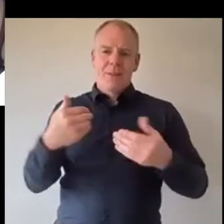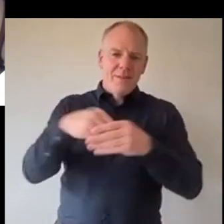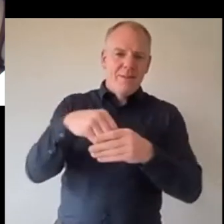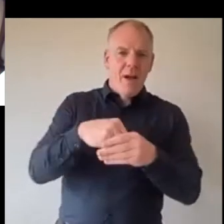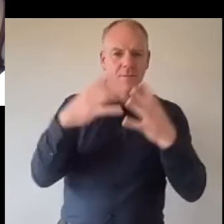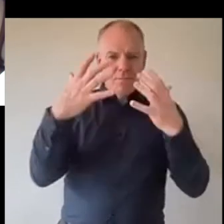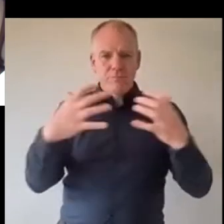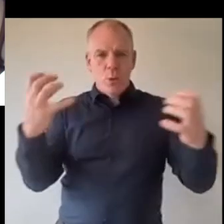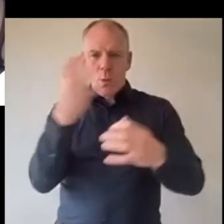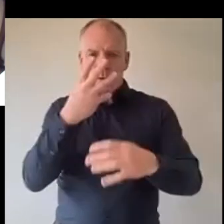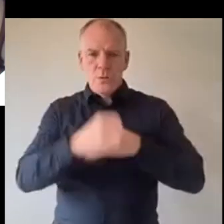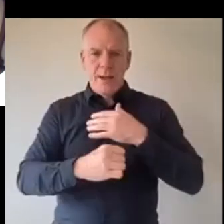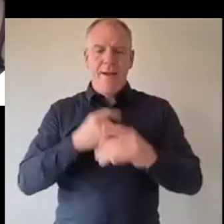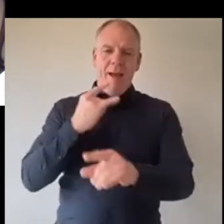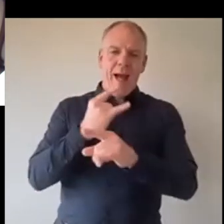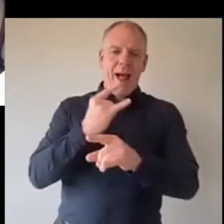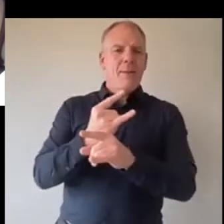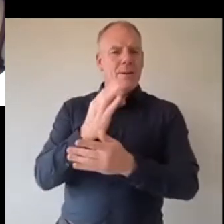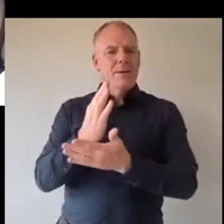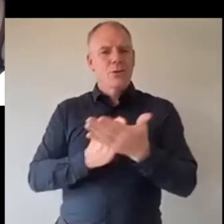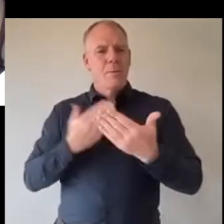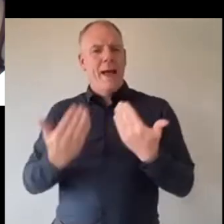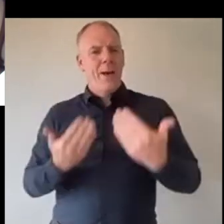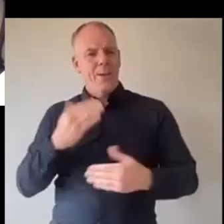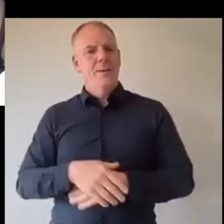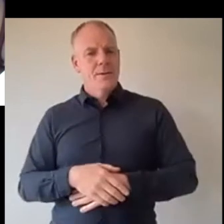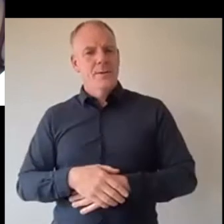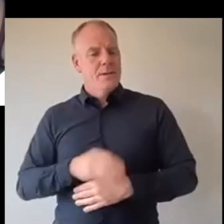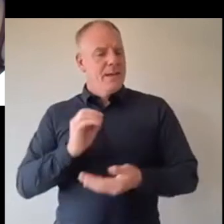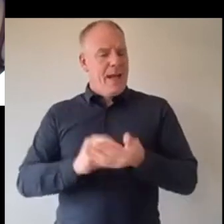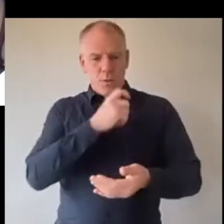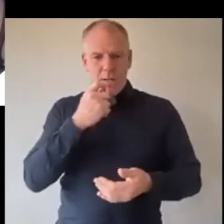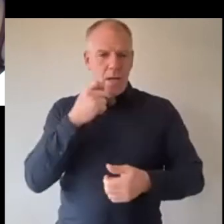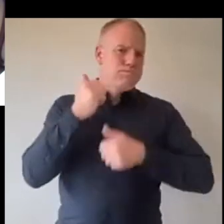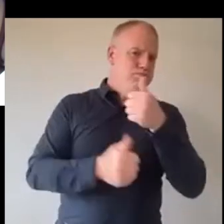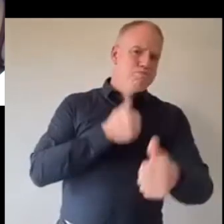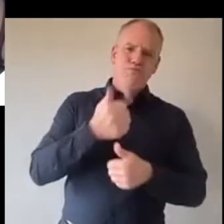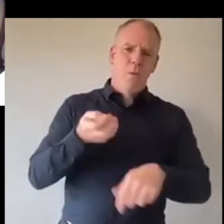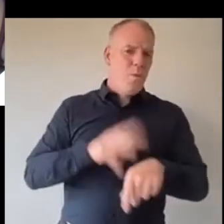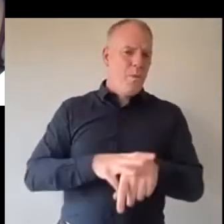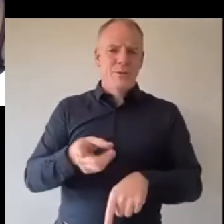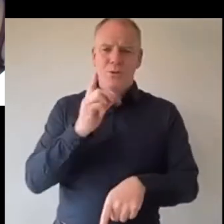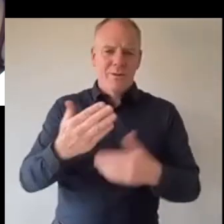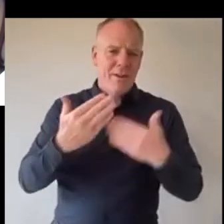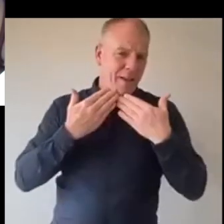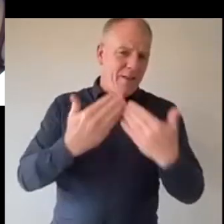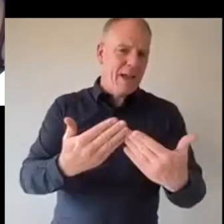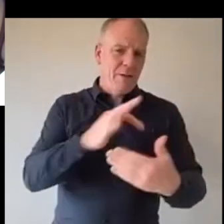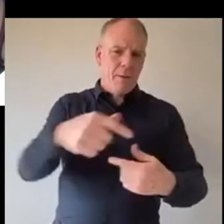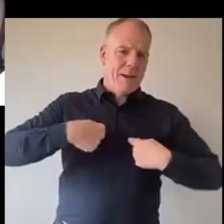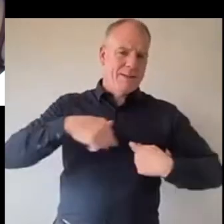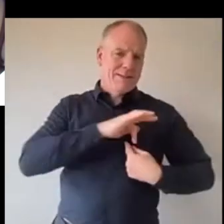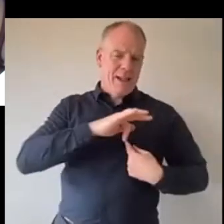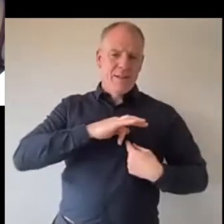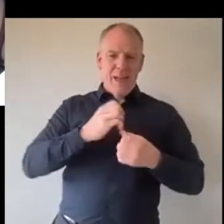call have have helped in some way and I have to say just well done and thank you so thank you from me and thank you from